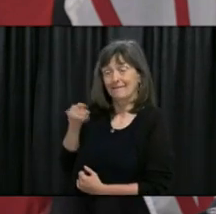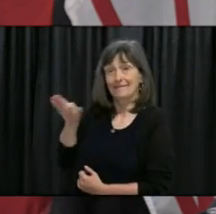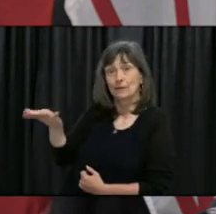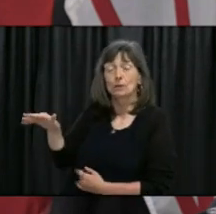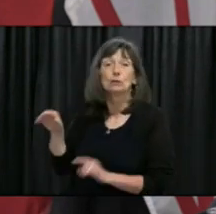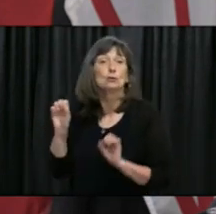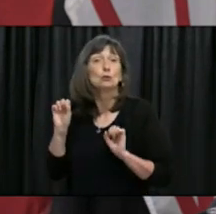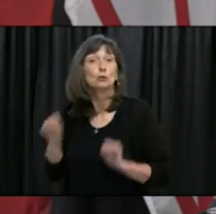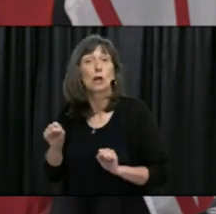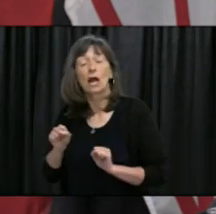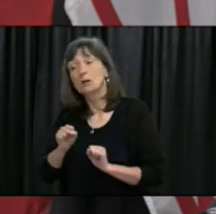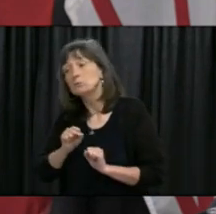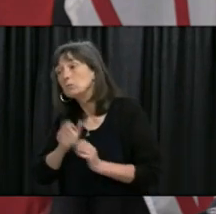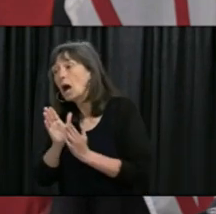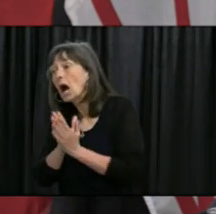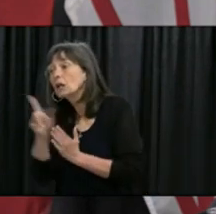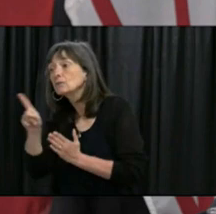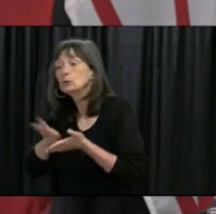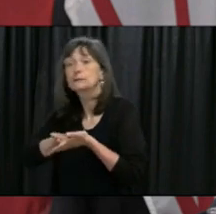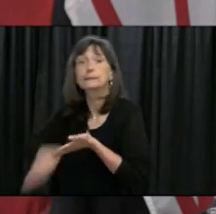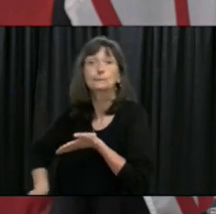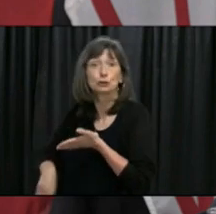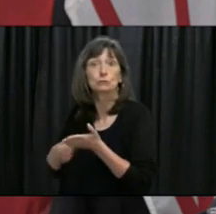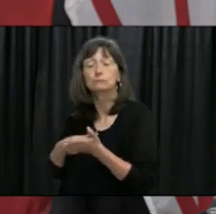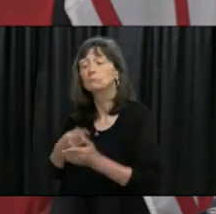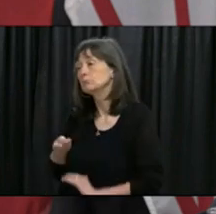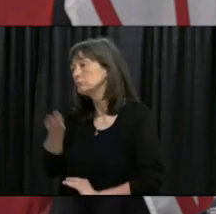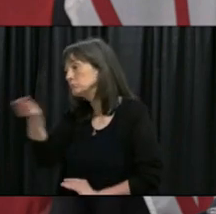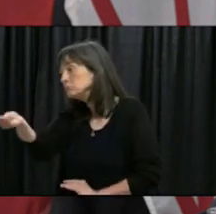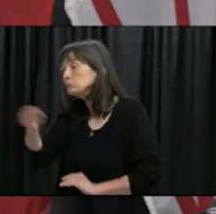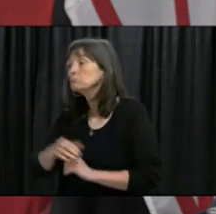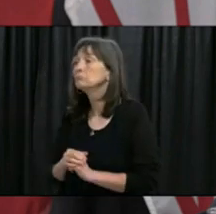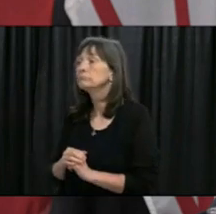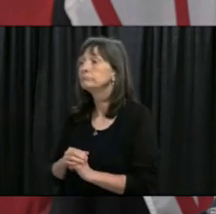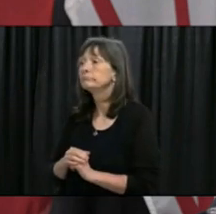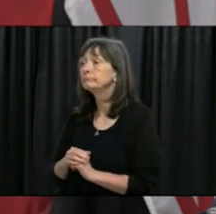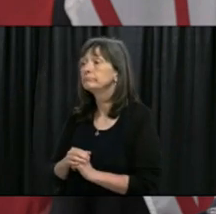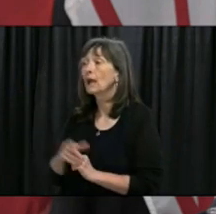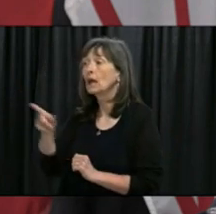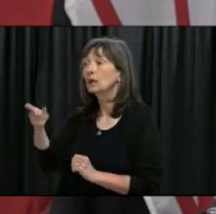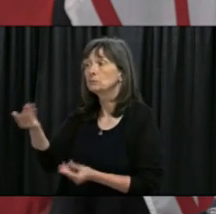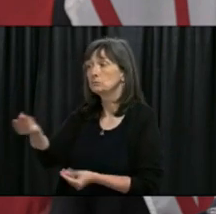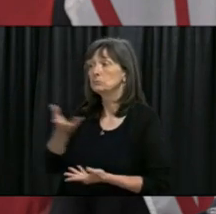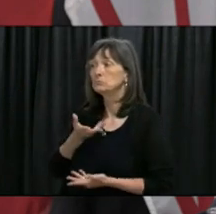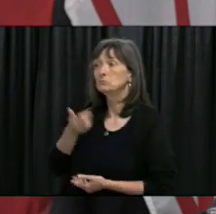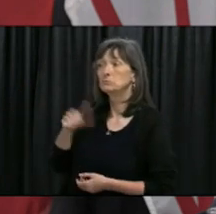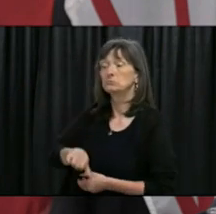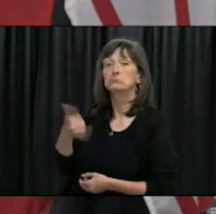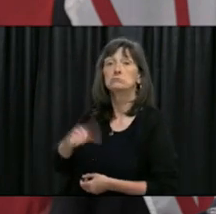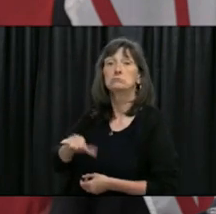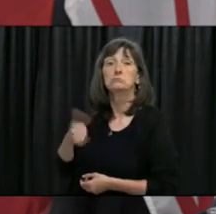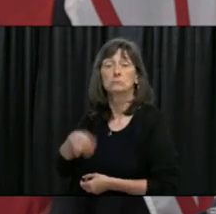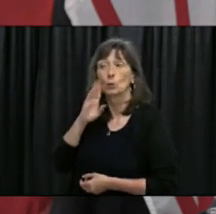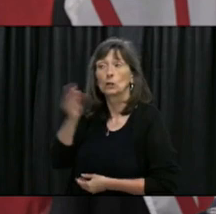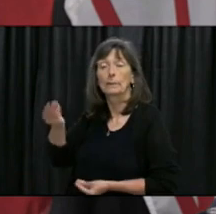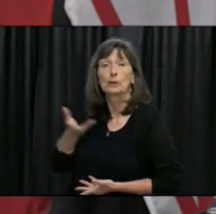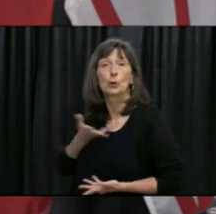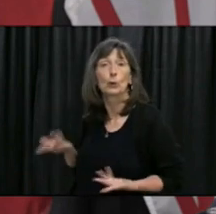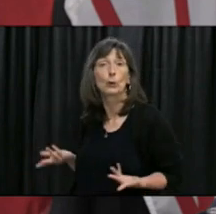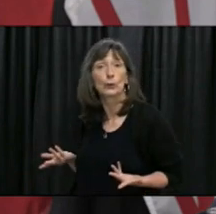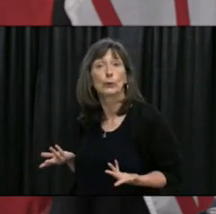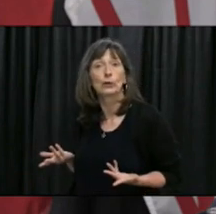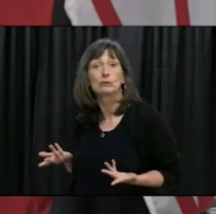you would file for an exemption order you would go in and whether you'll be allowed to come and visit that property that's the